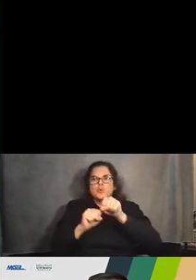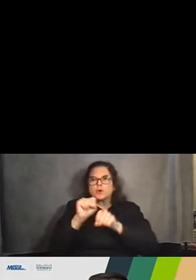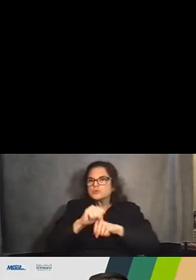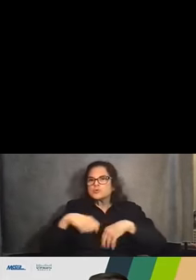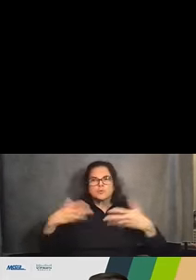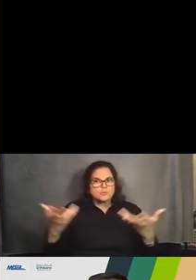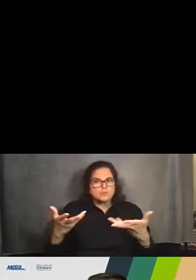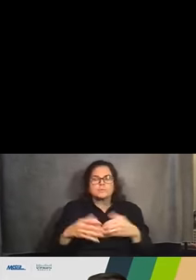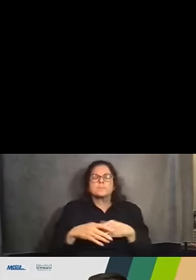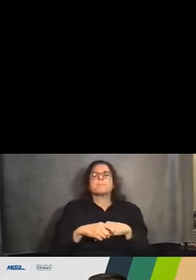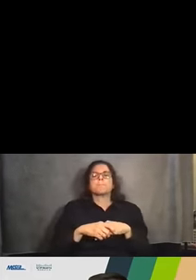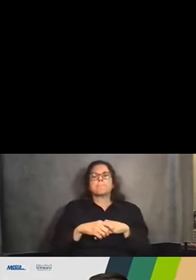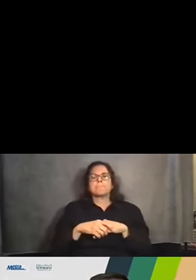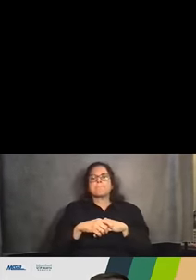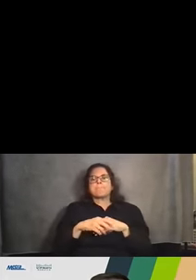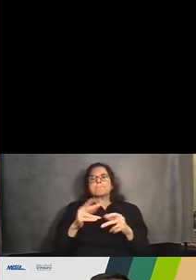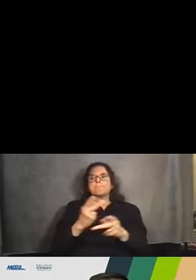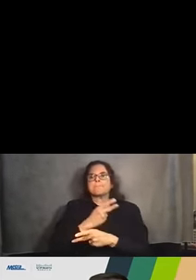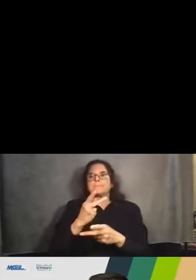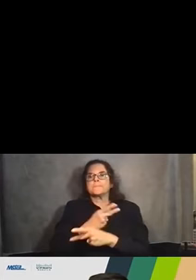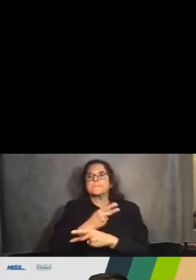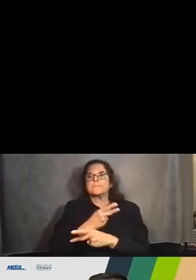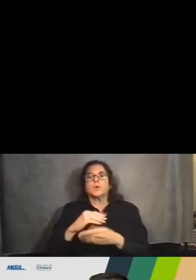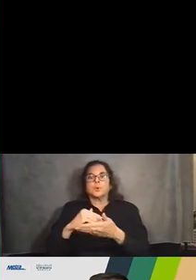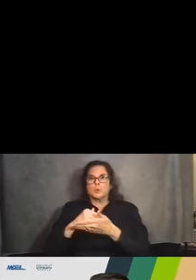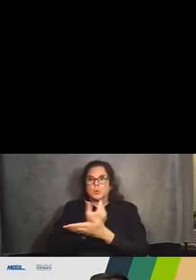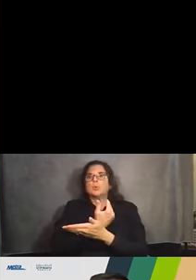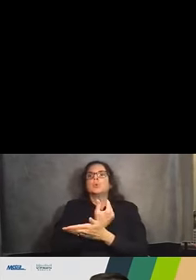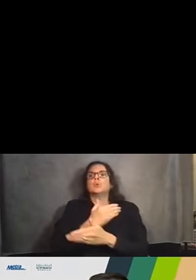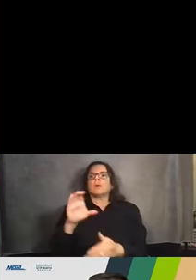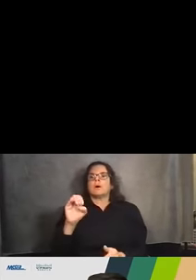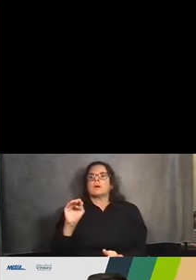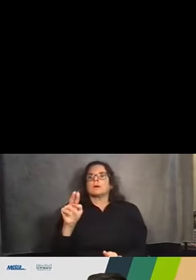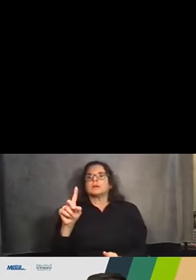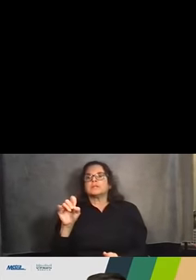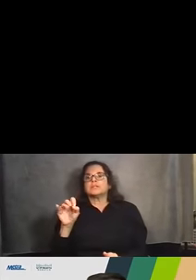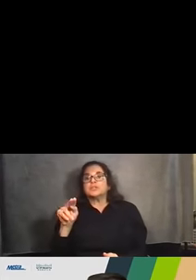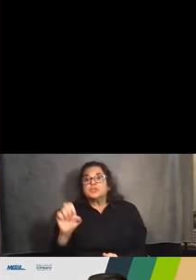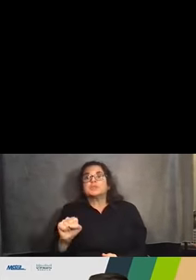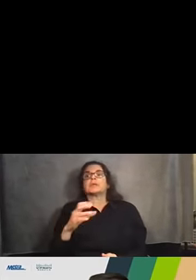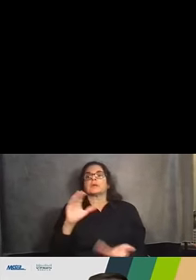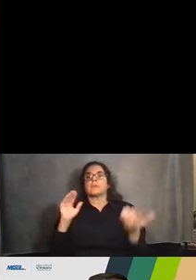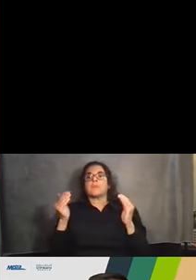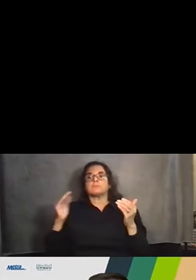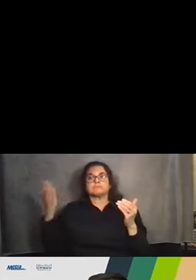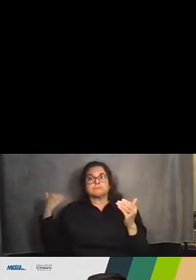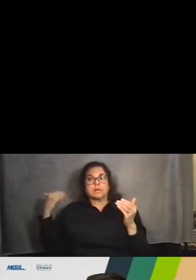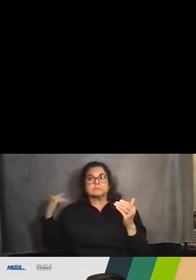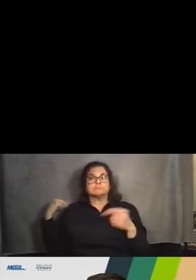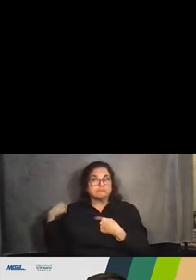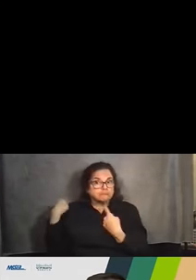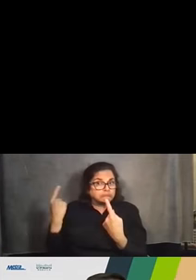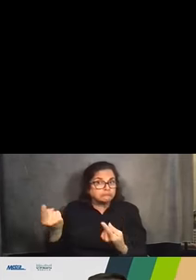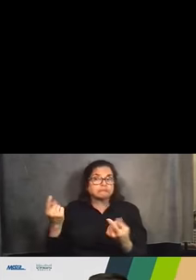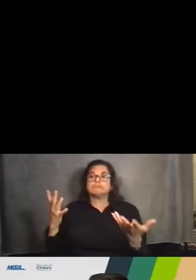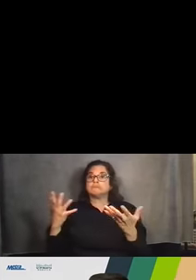the new conditions and the existing conditions, you're able to identify whether there's a change in noise